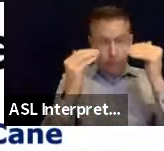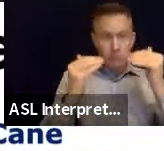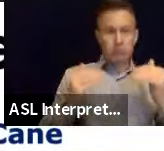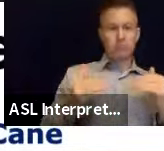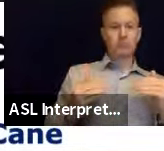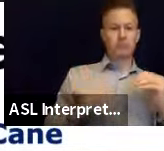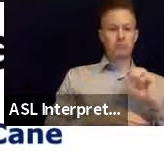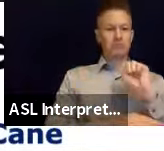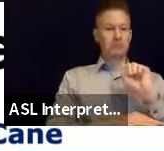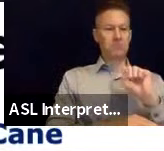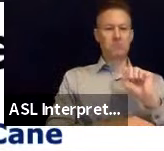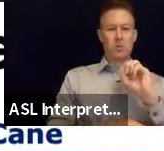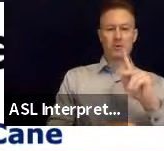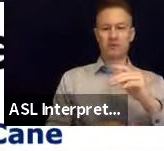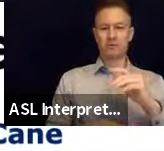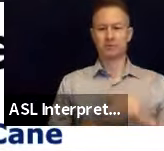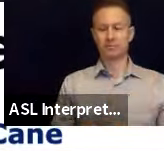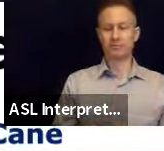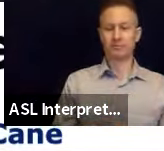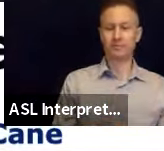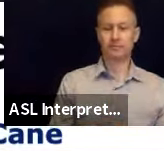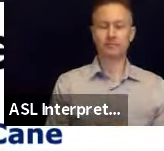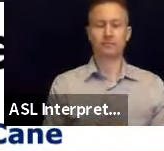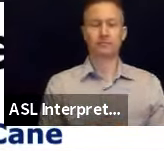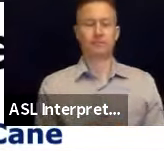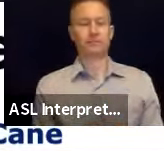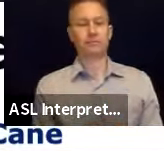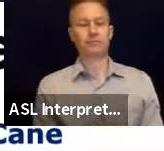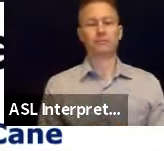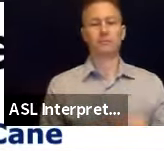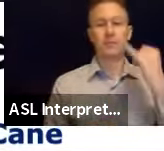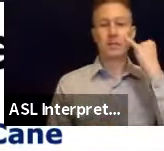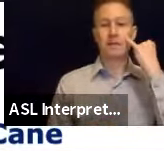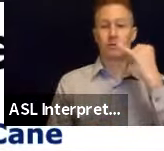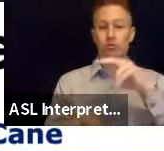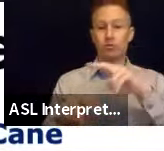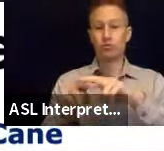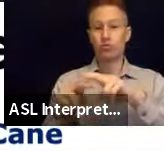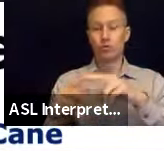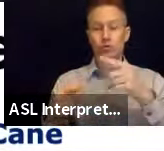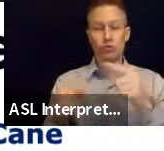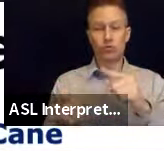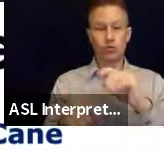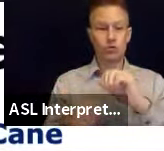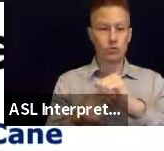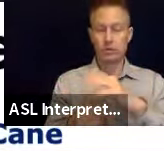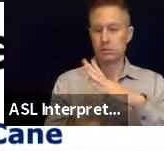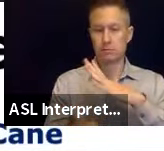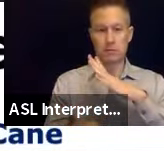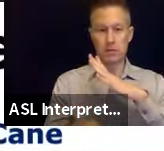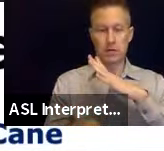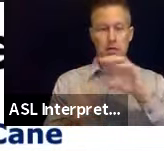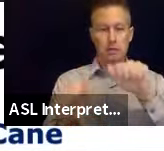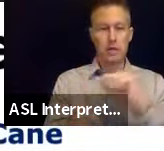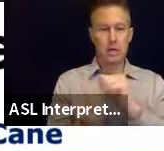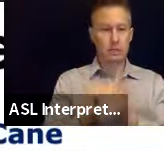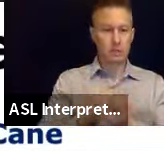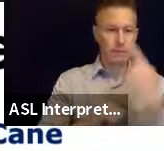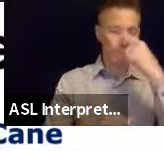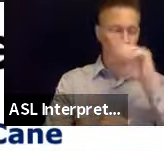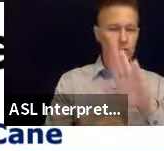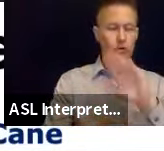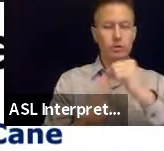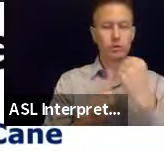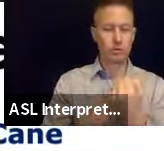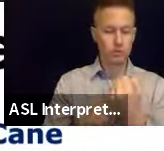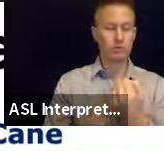in doing that, which, as was mentioned, is a way to adapt the messaging for your situation.